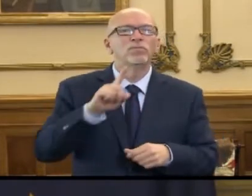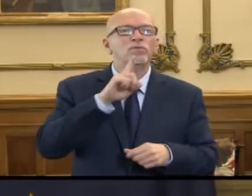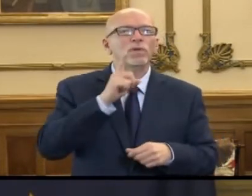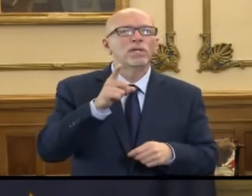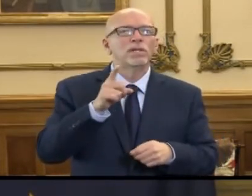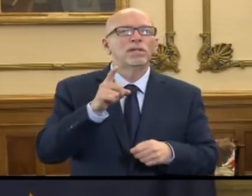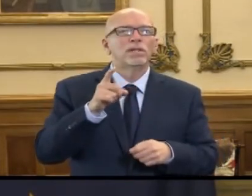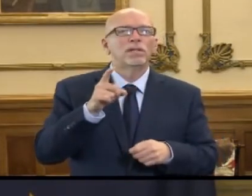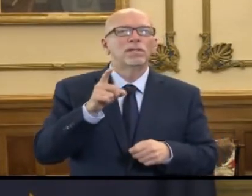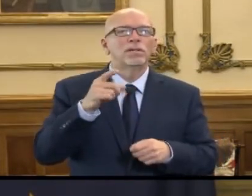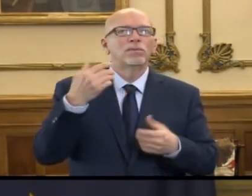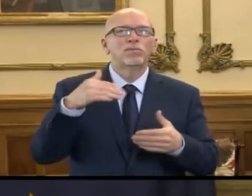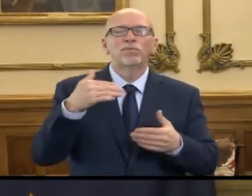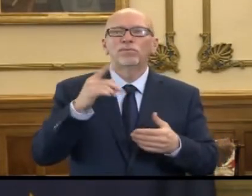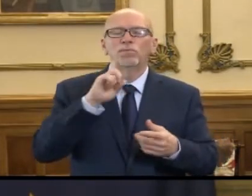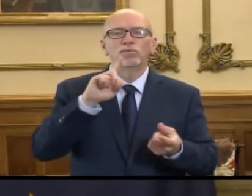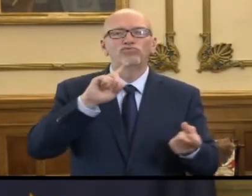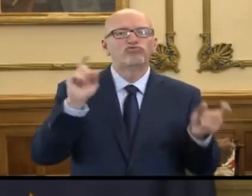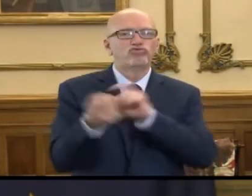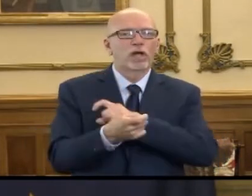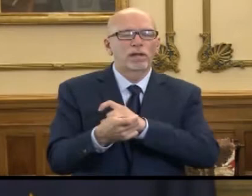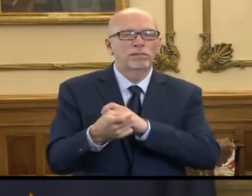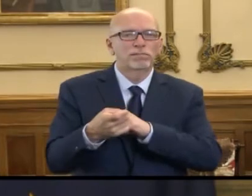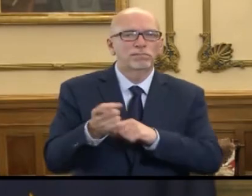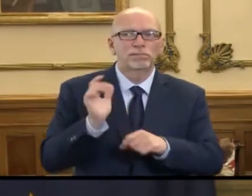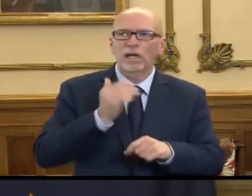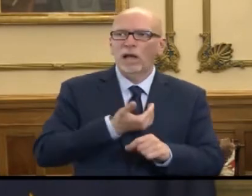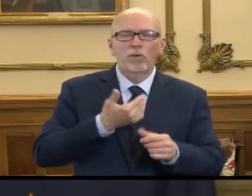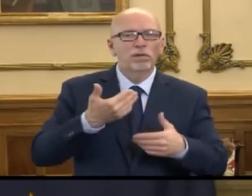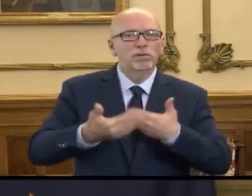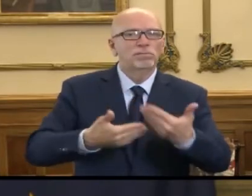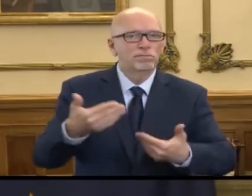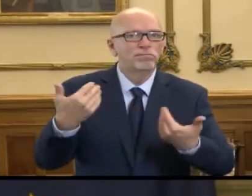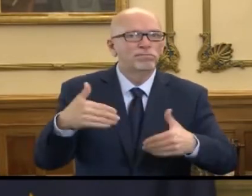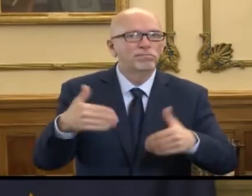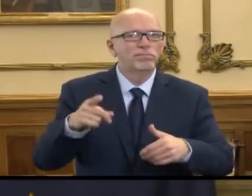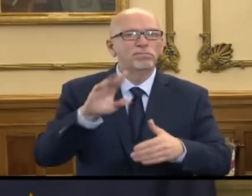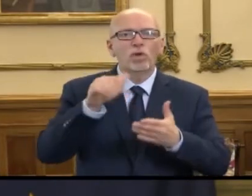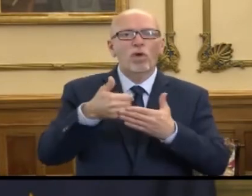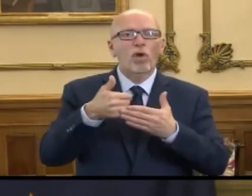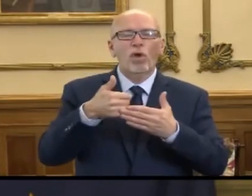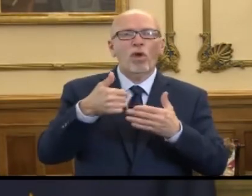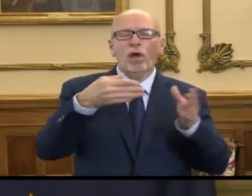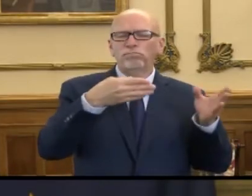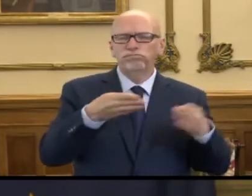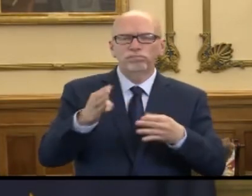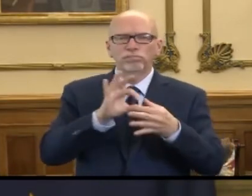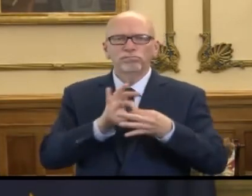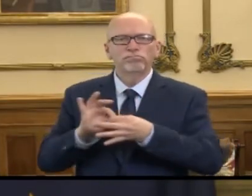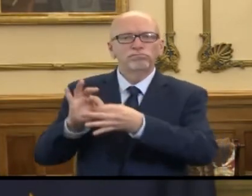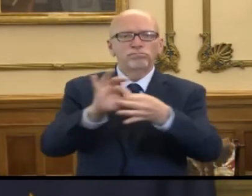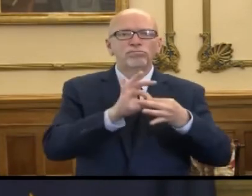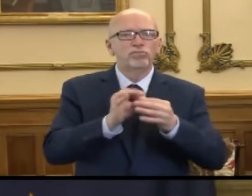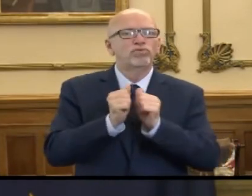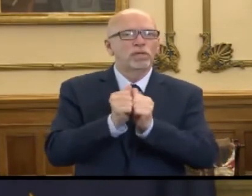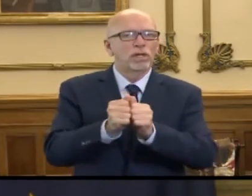equation changers, quite frankly, here as they pivoted and all came together and collaborated